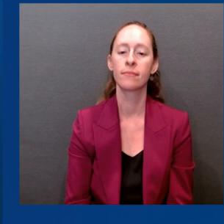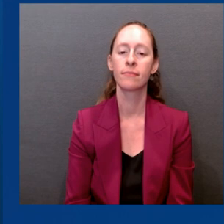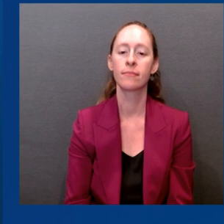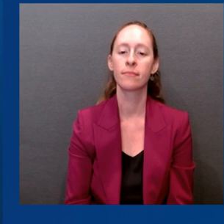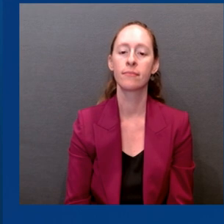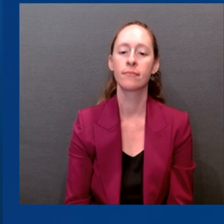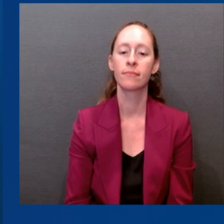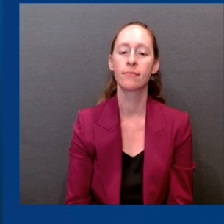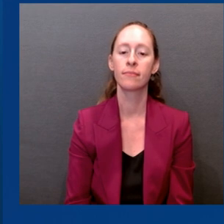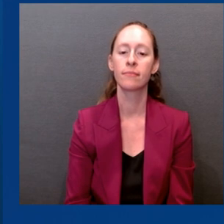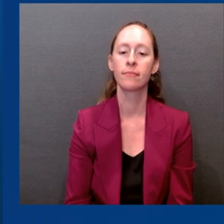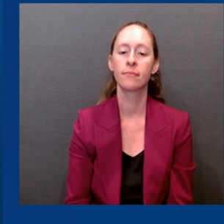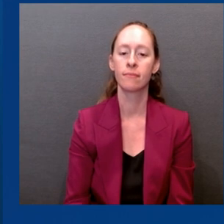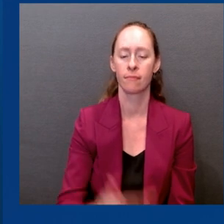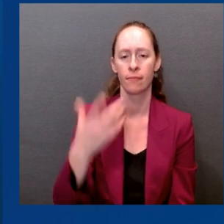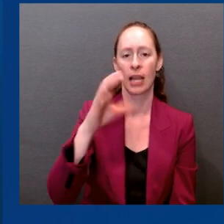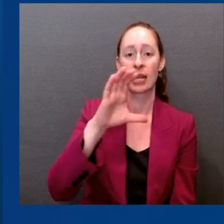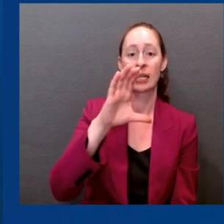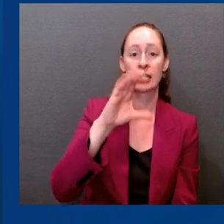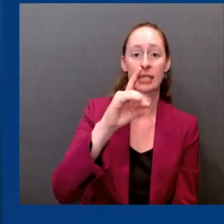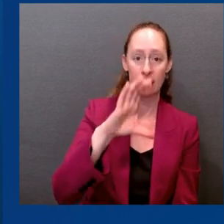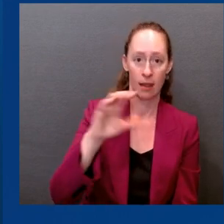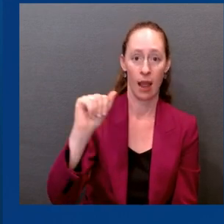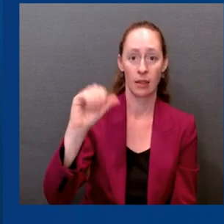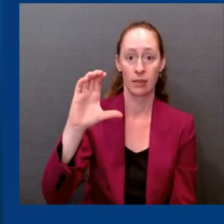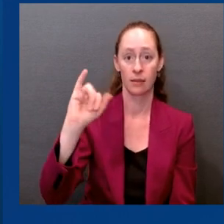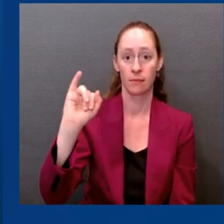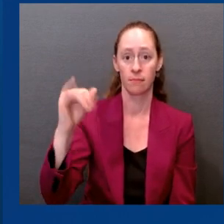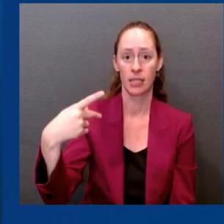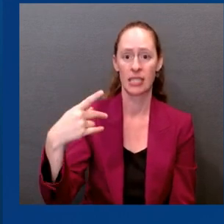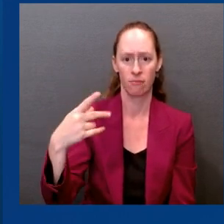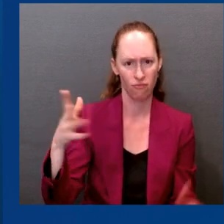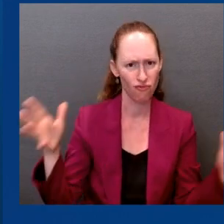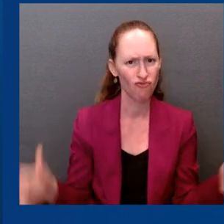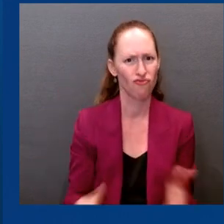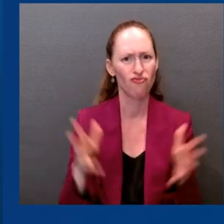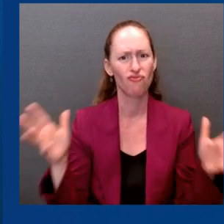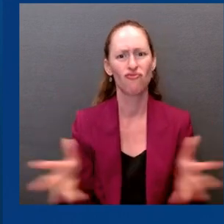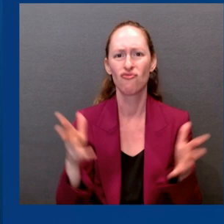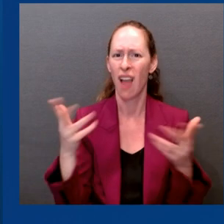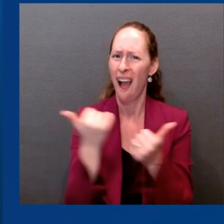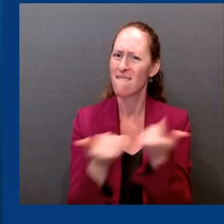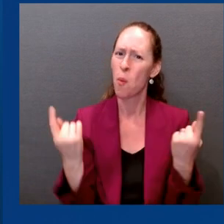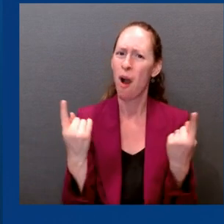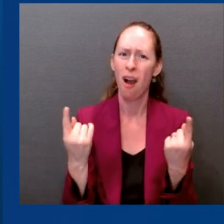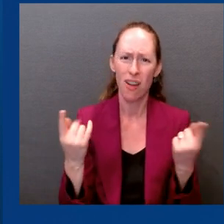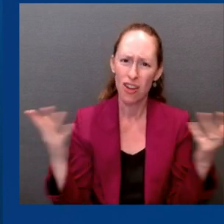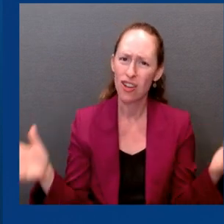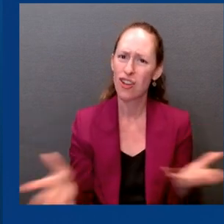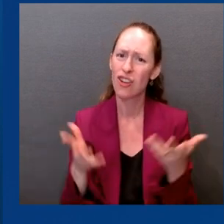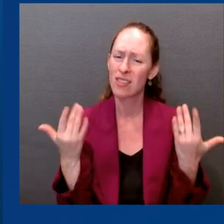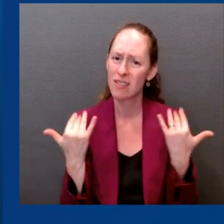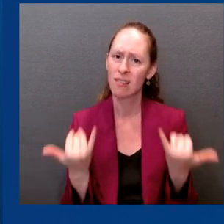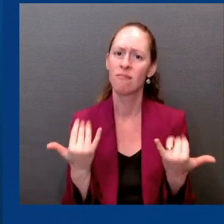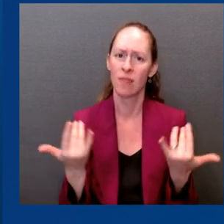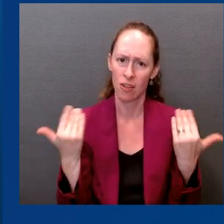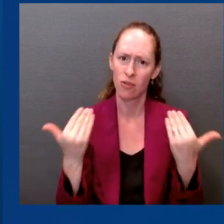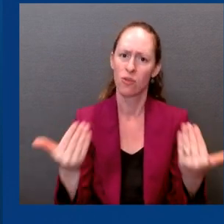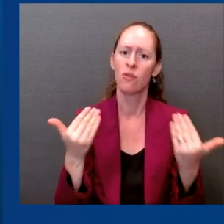everyone, regardless of the number or type of previous COVID-19 doses, receives a COVID-19